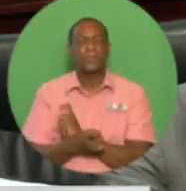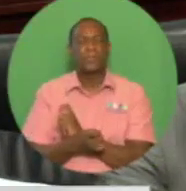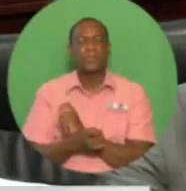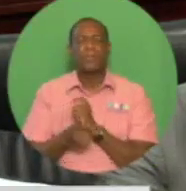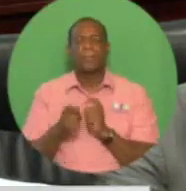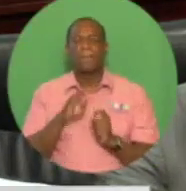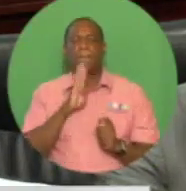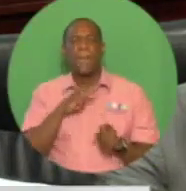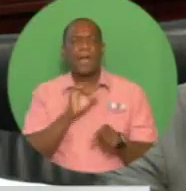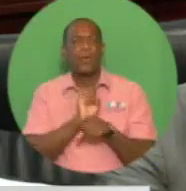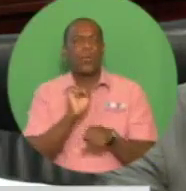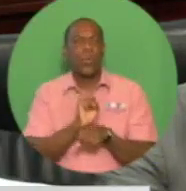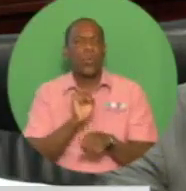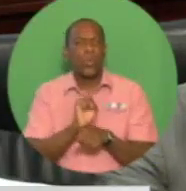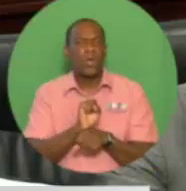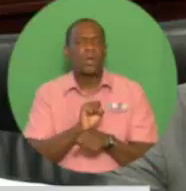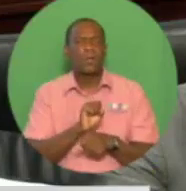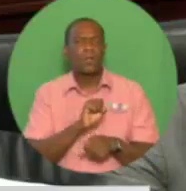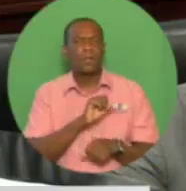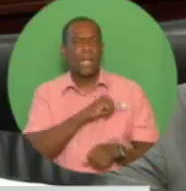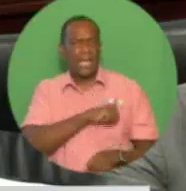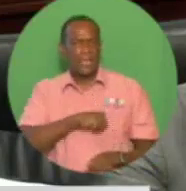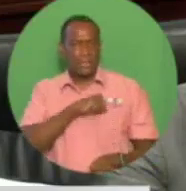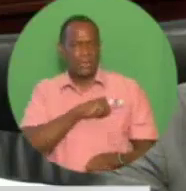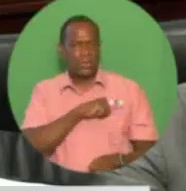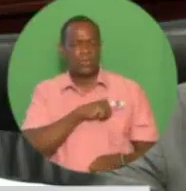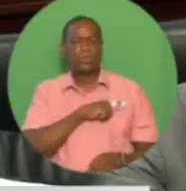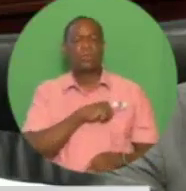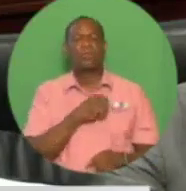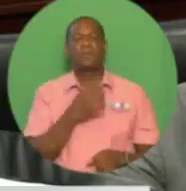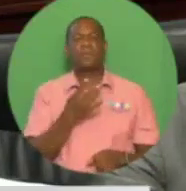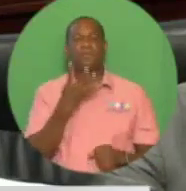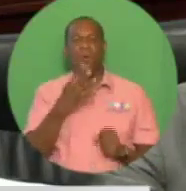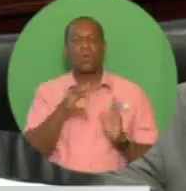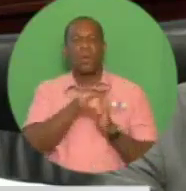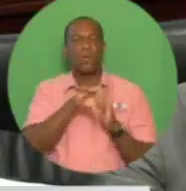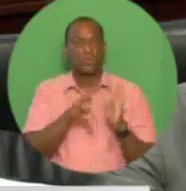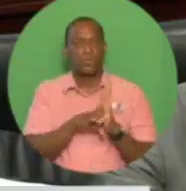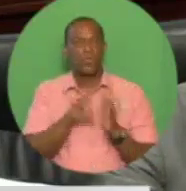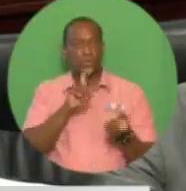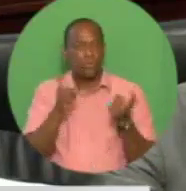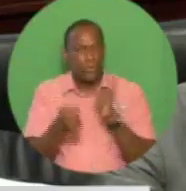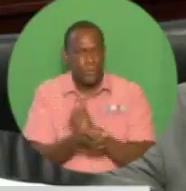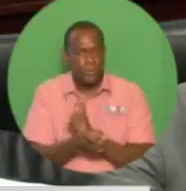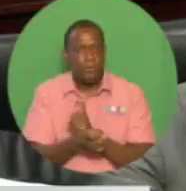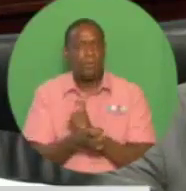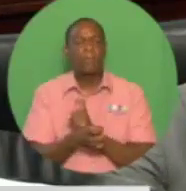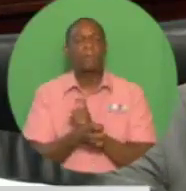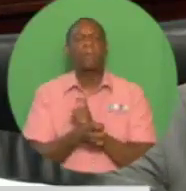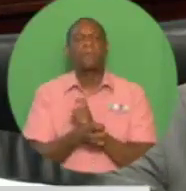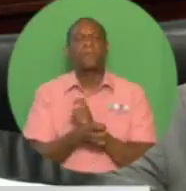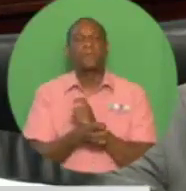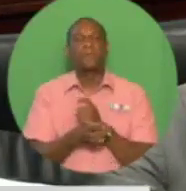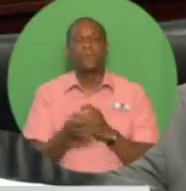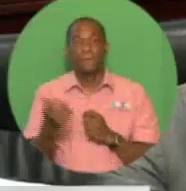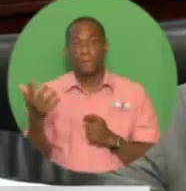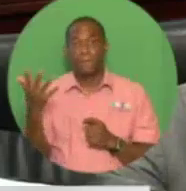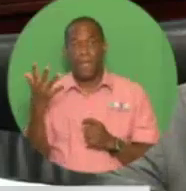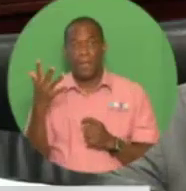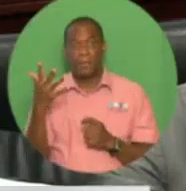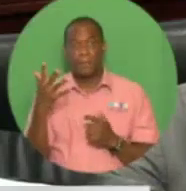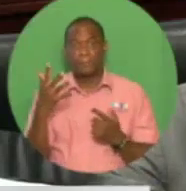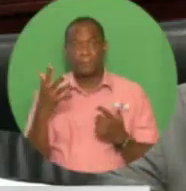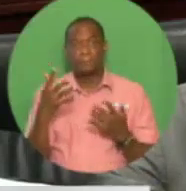undertaking constitutional and institutional reform, five, addressing the impact of shale gas, alternative energy sources,